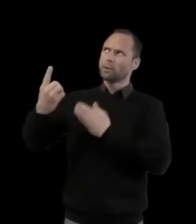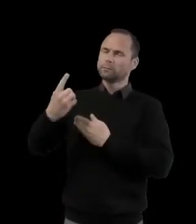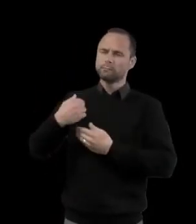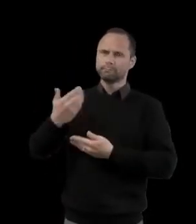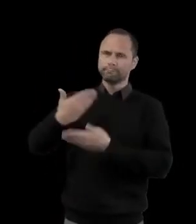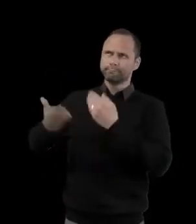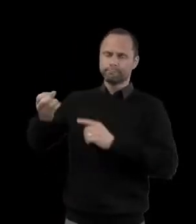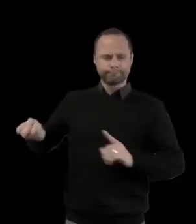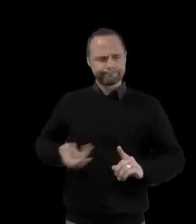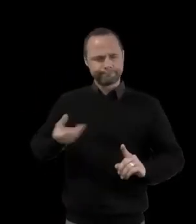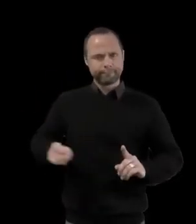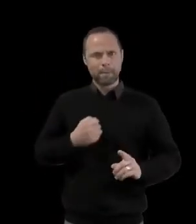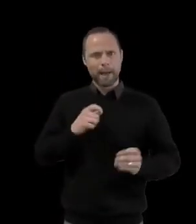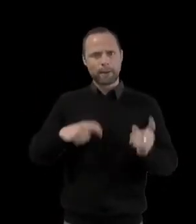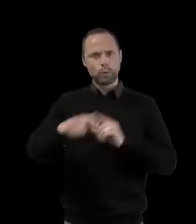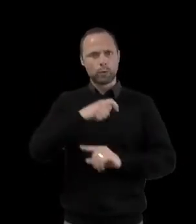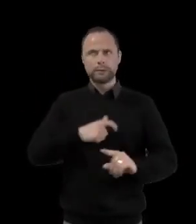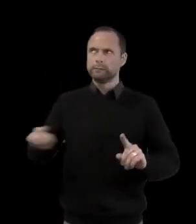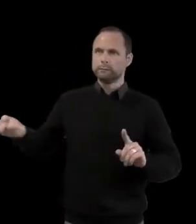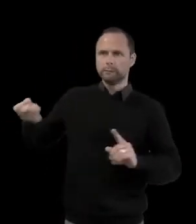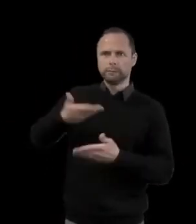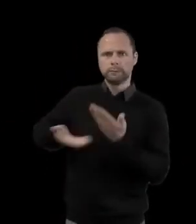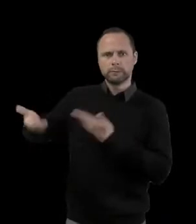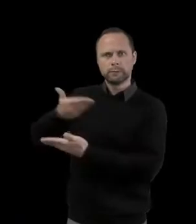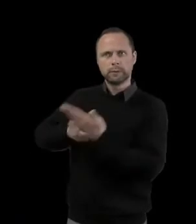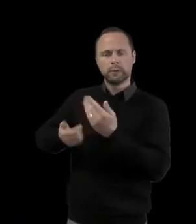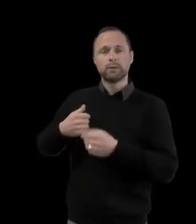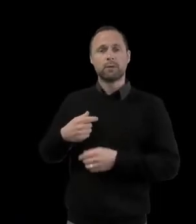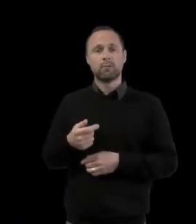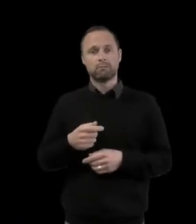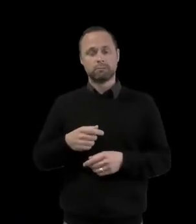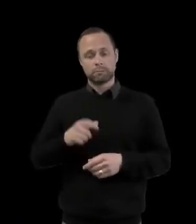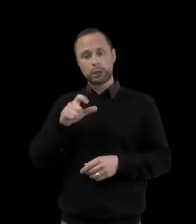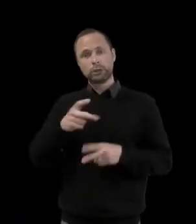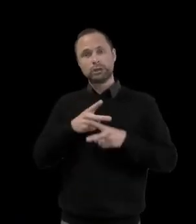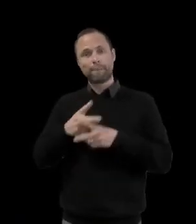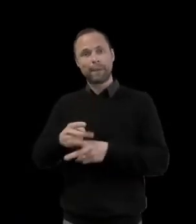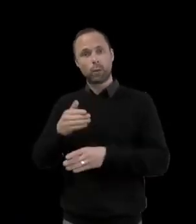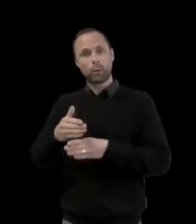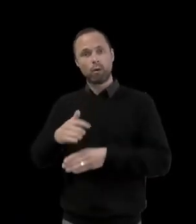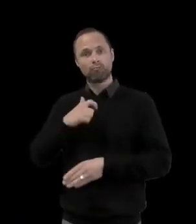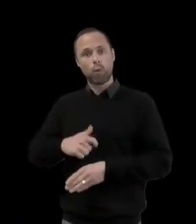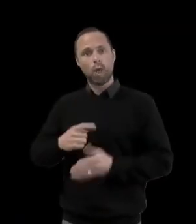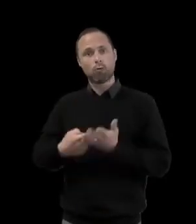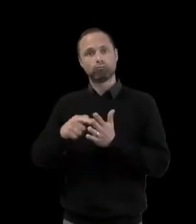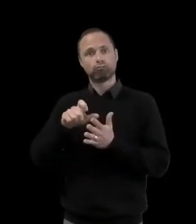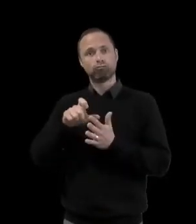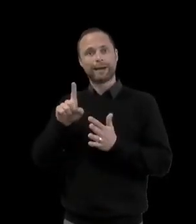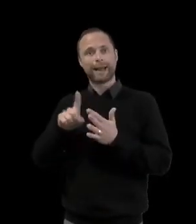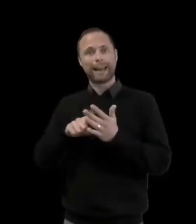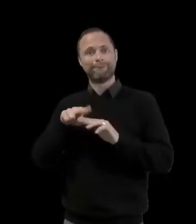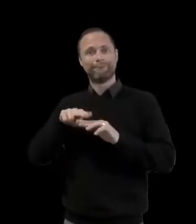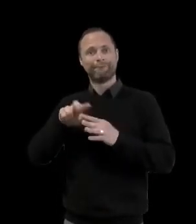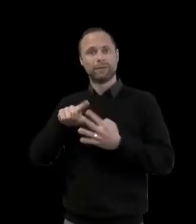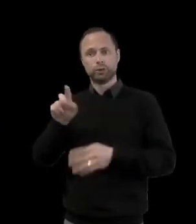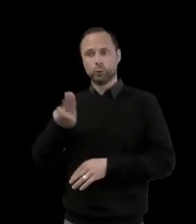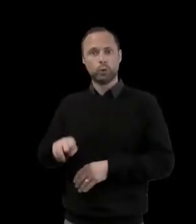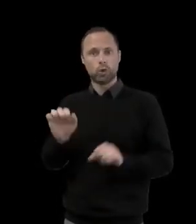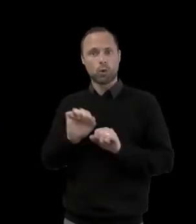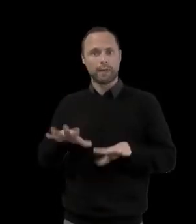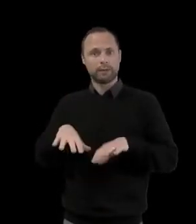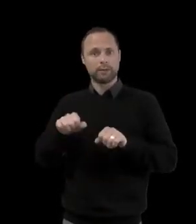One thing about being the chaplain at Redcliffe during this season is that we haven't been able to run any group sessions whatsoever